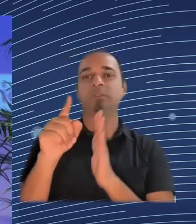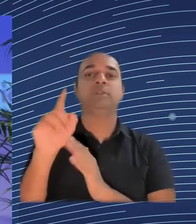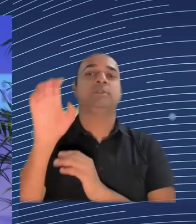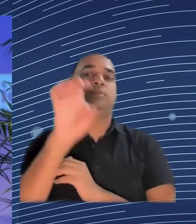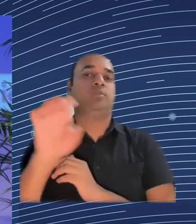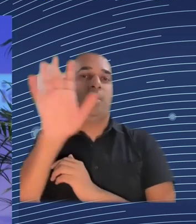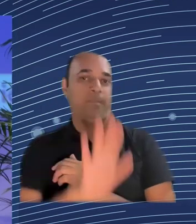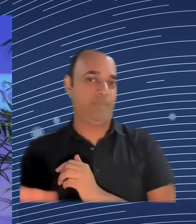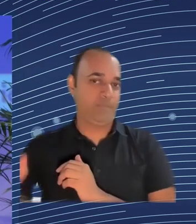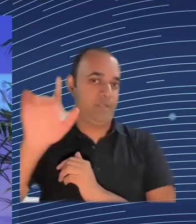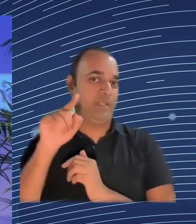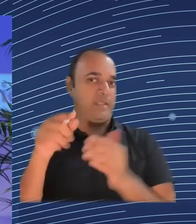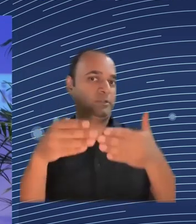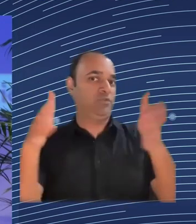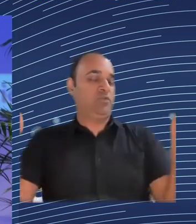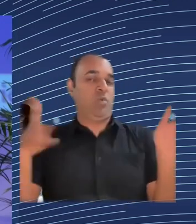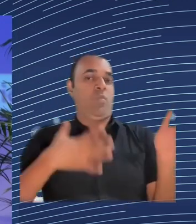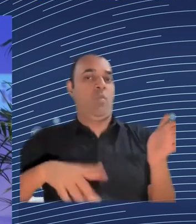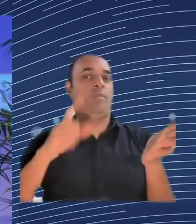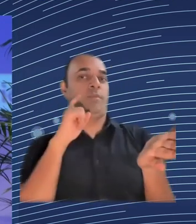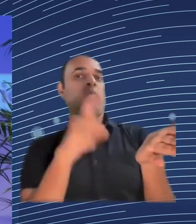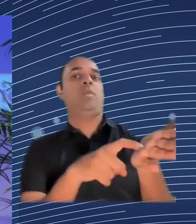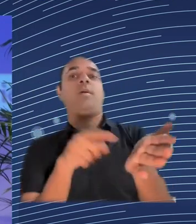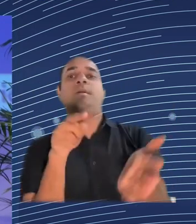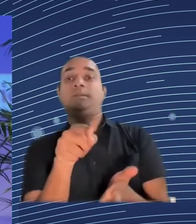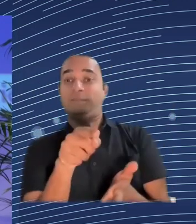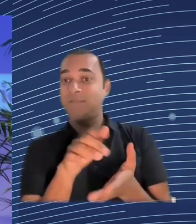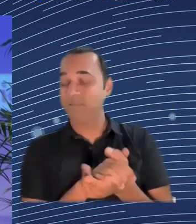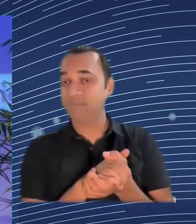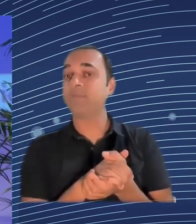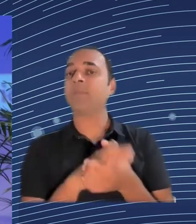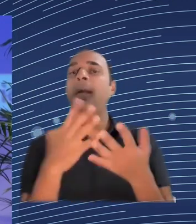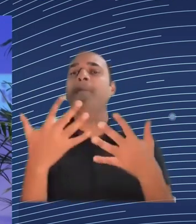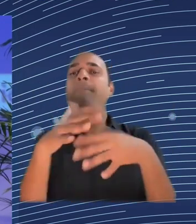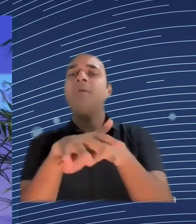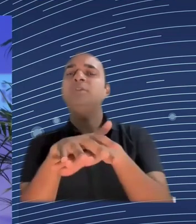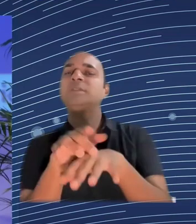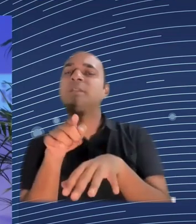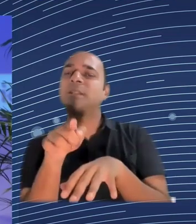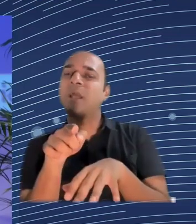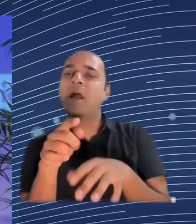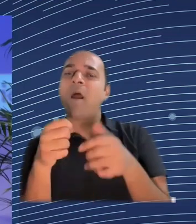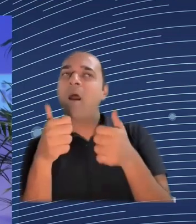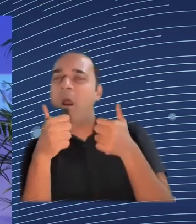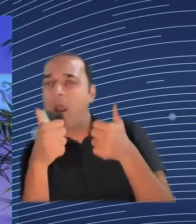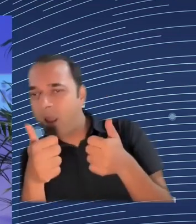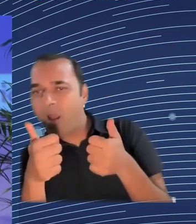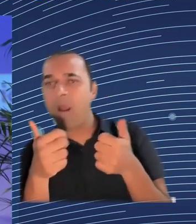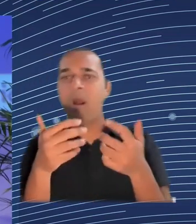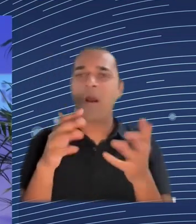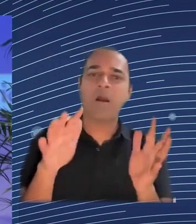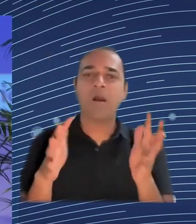research supported by Horizon Europe in all different areas because you know we have more than social sciences and humanities